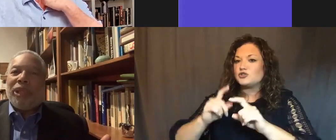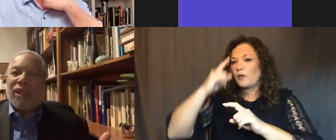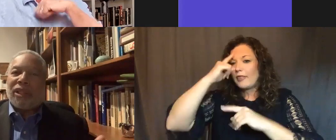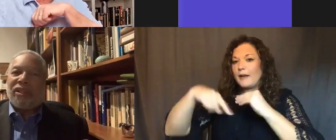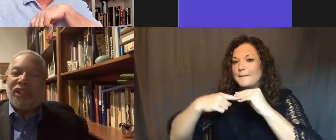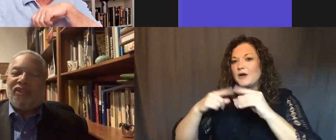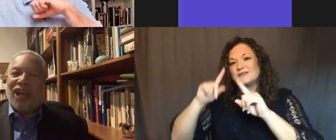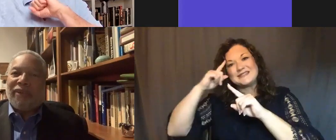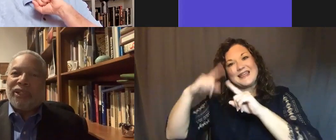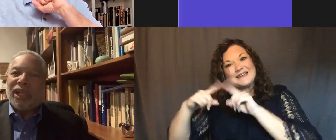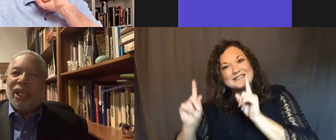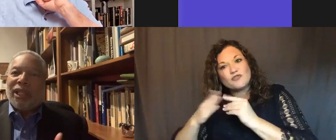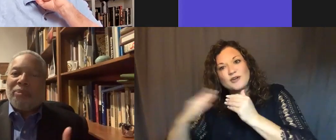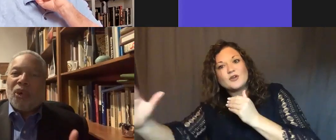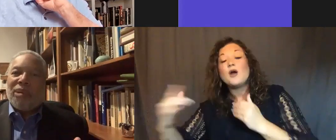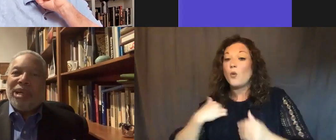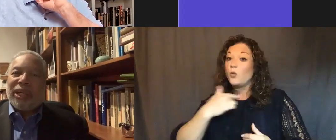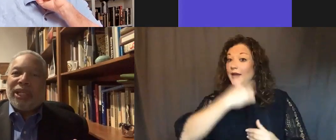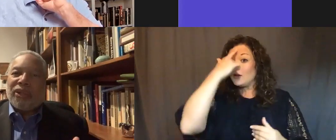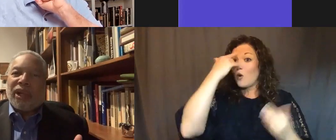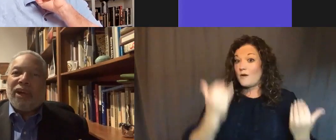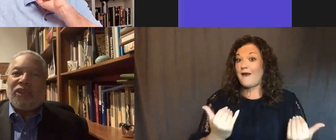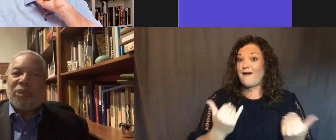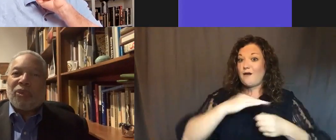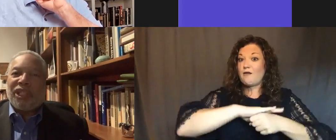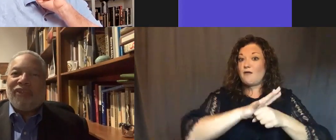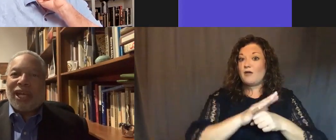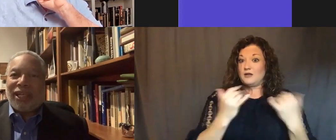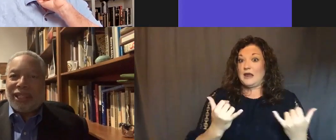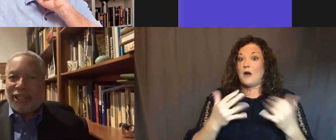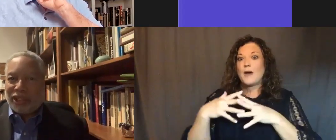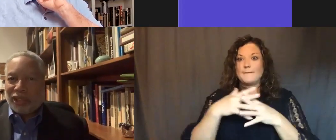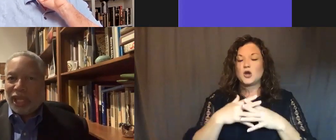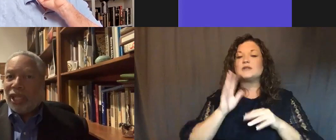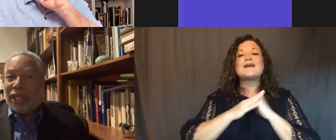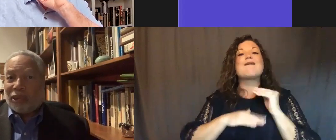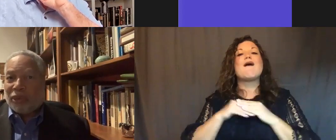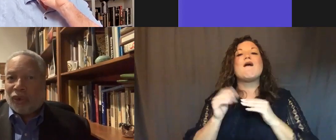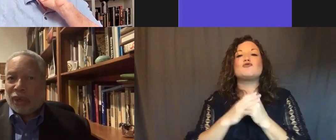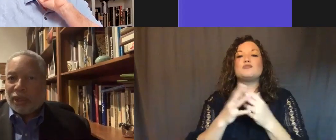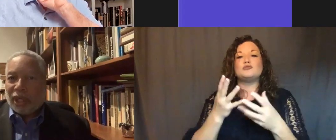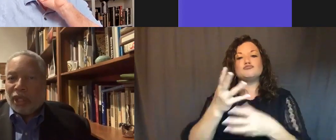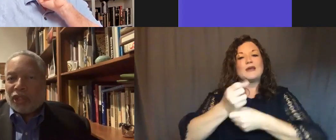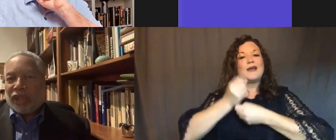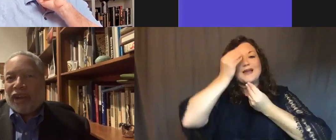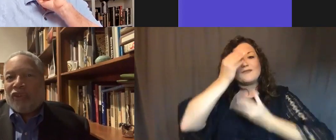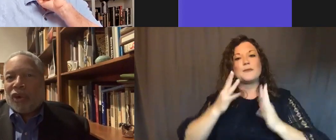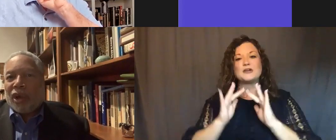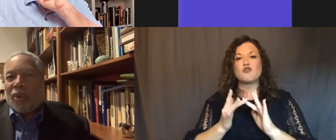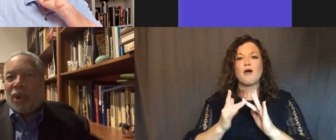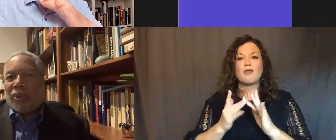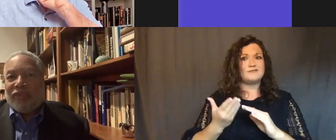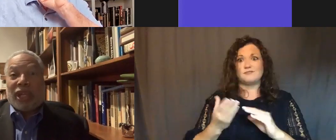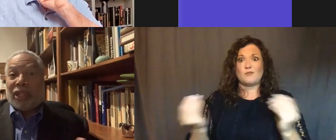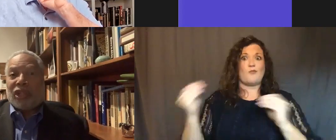know because of this virus that more Americans are comfortable receiving content digitally than ever before. So, therefore,